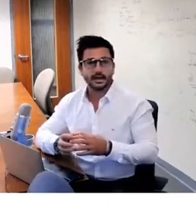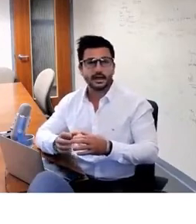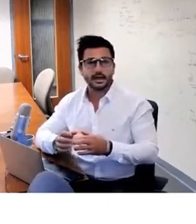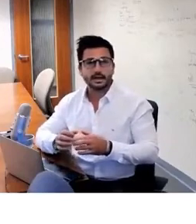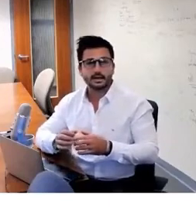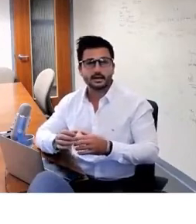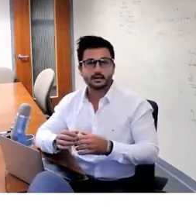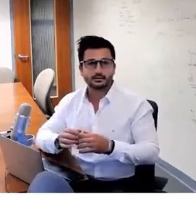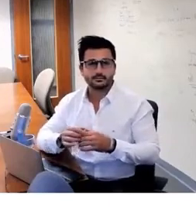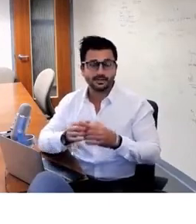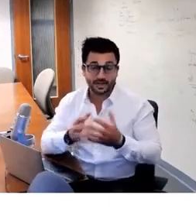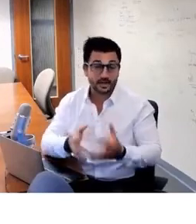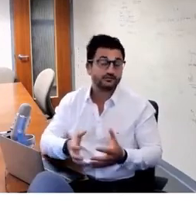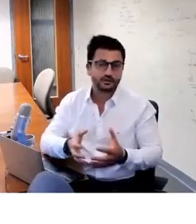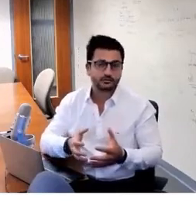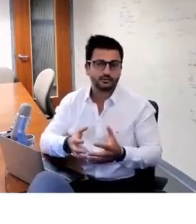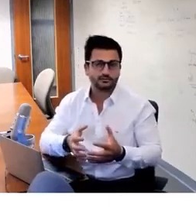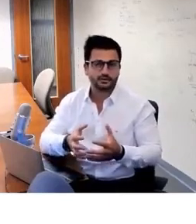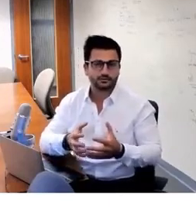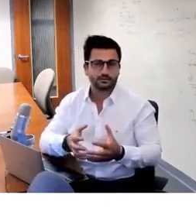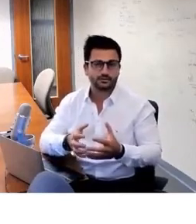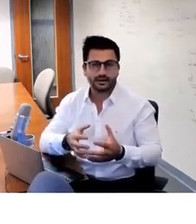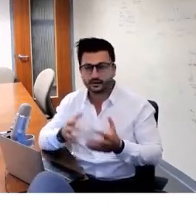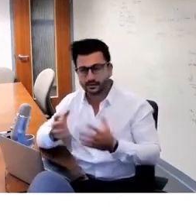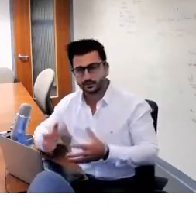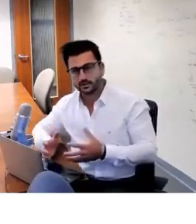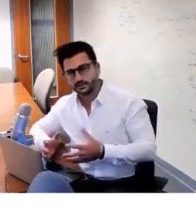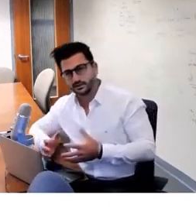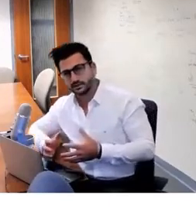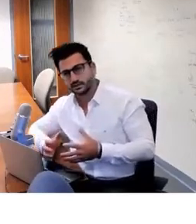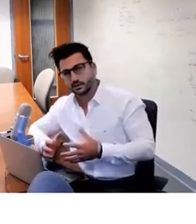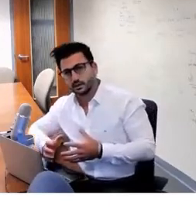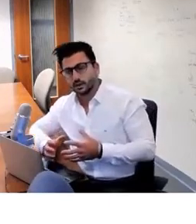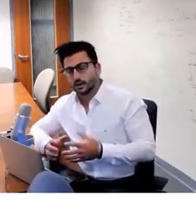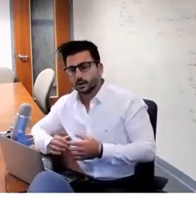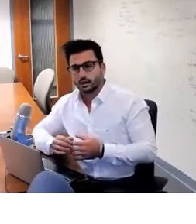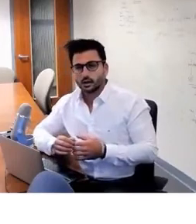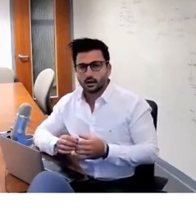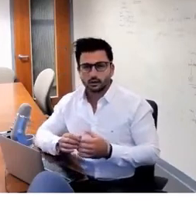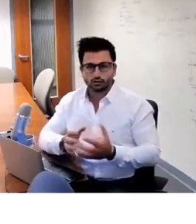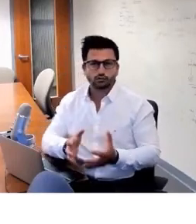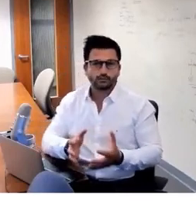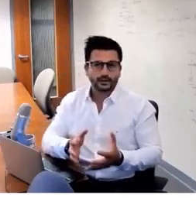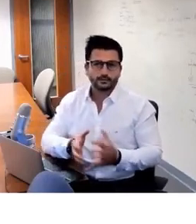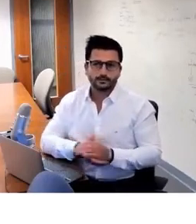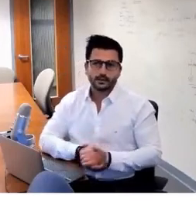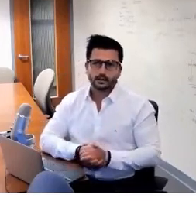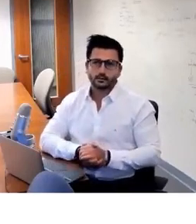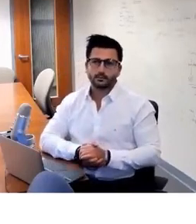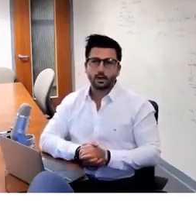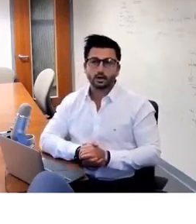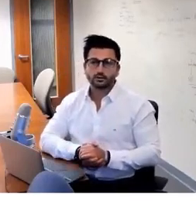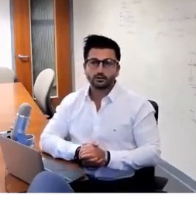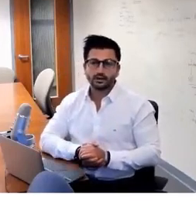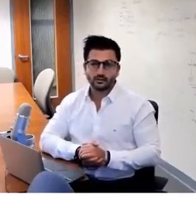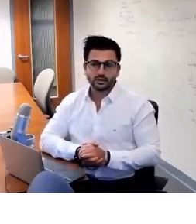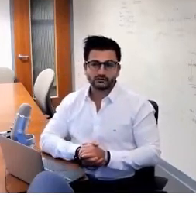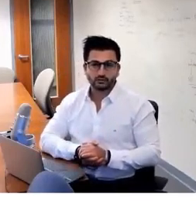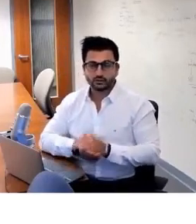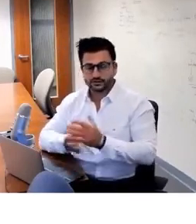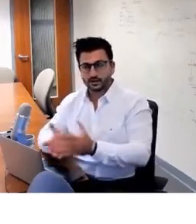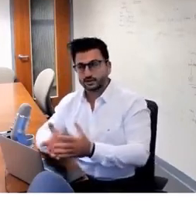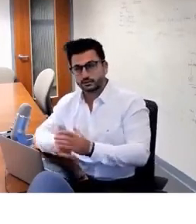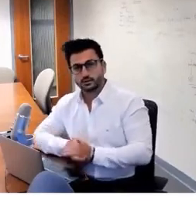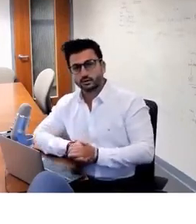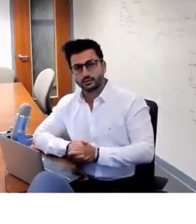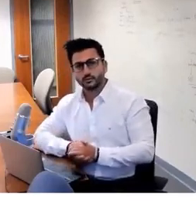and mediation negotiation agreements held by BLG. George Ray, partner at